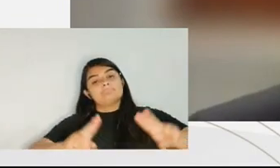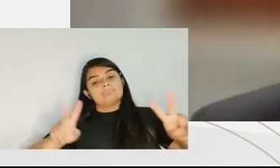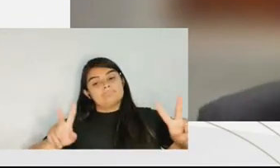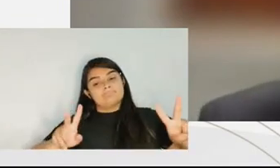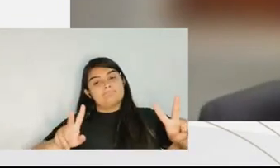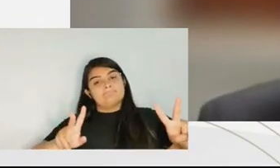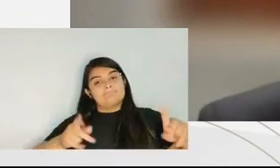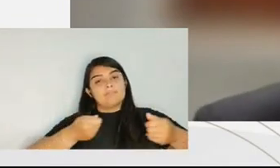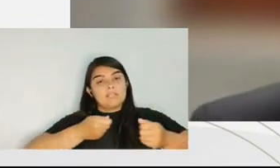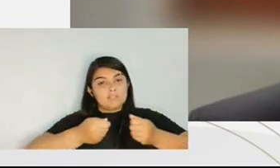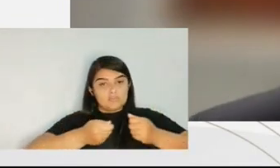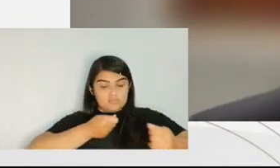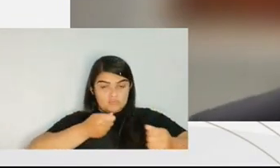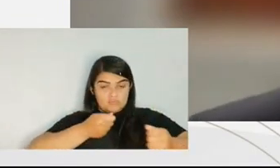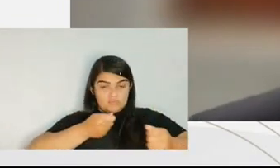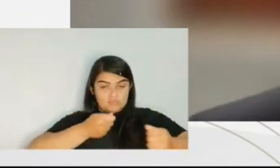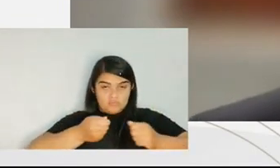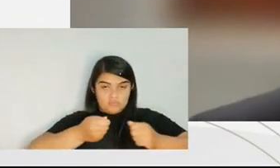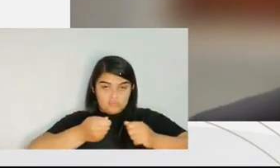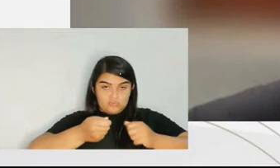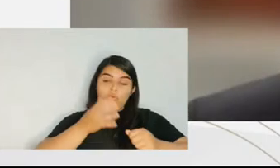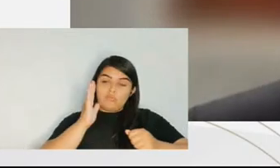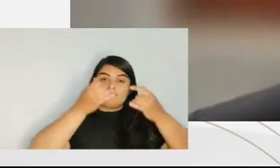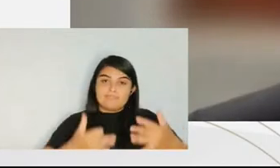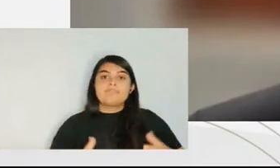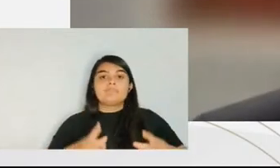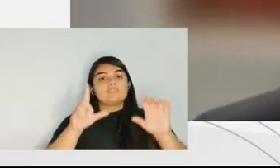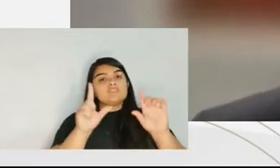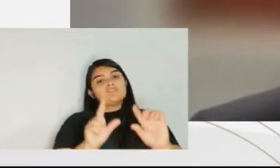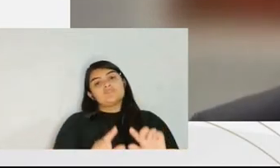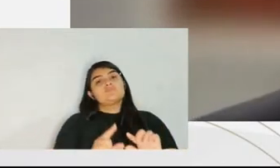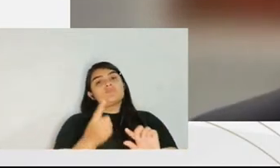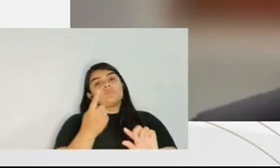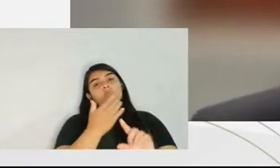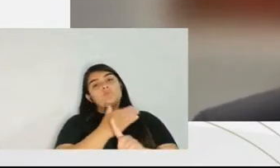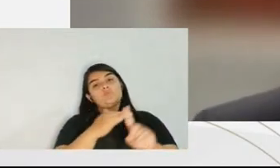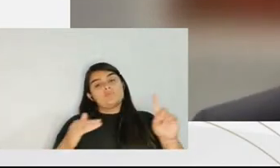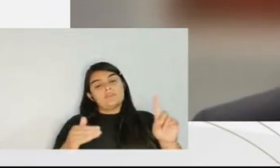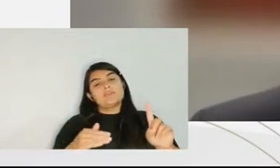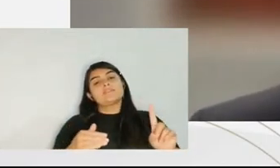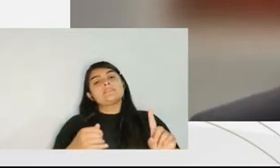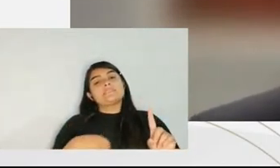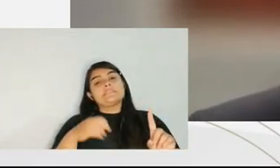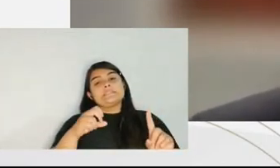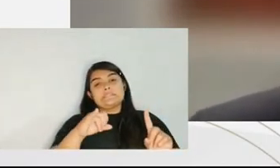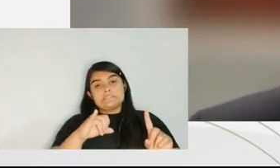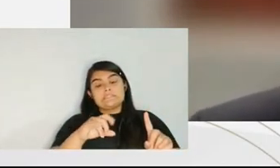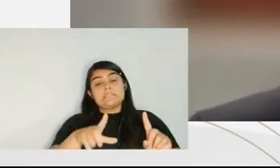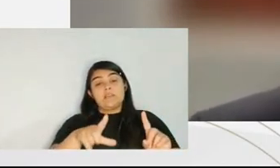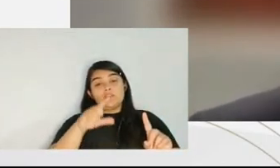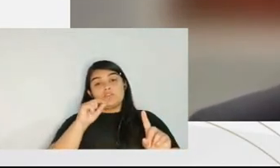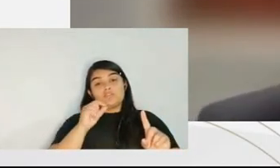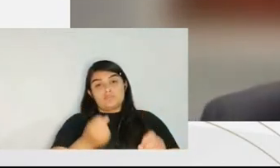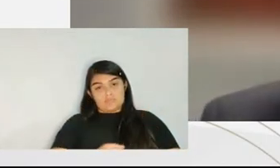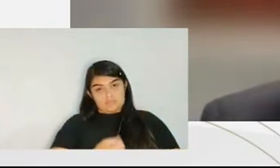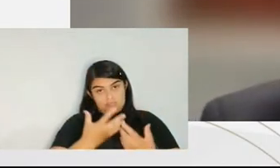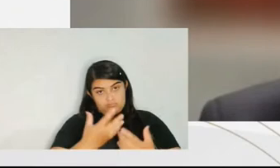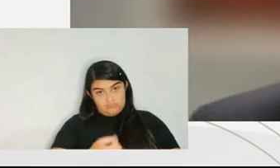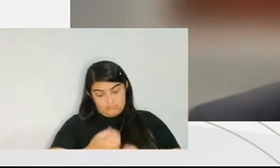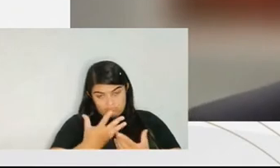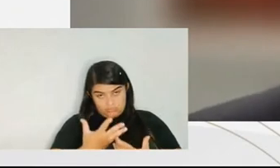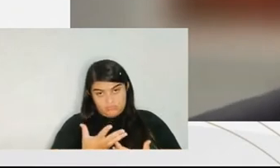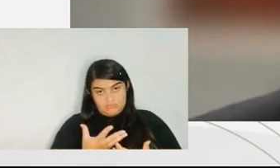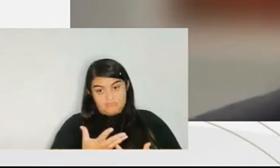and its difference from the sentence negotiated by a third, should he choose